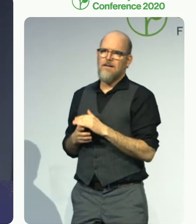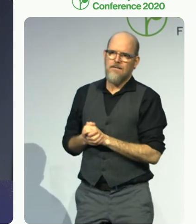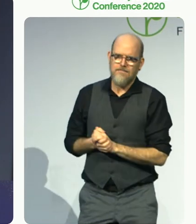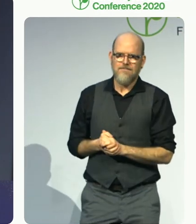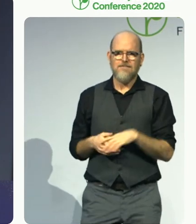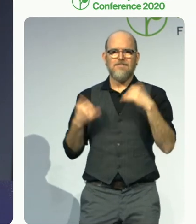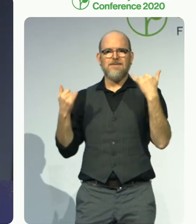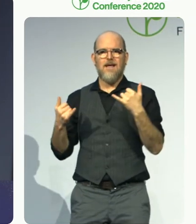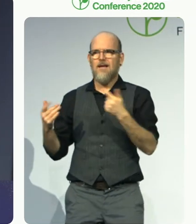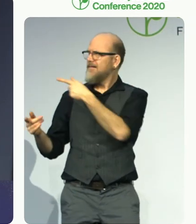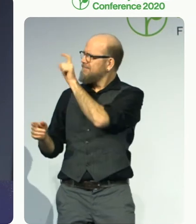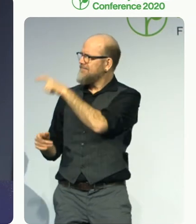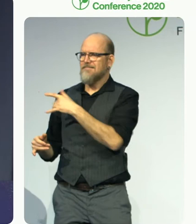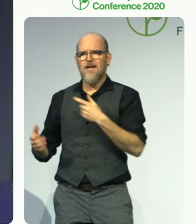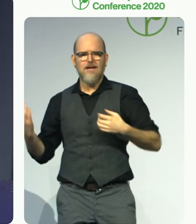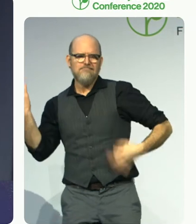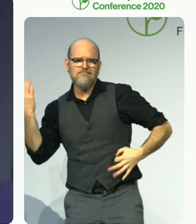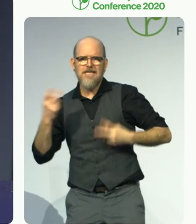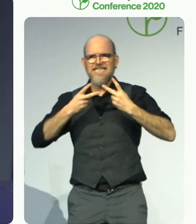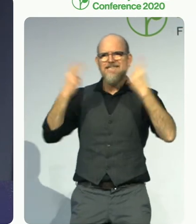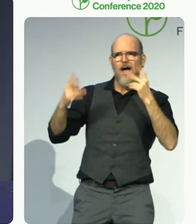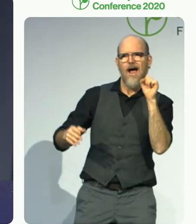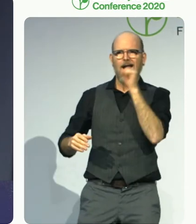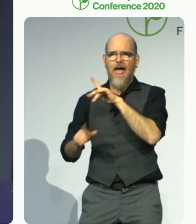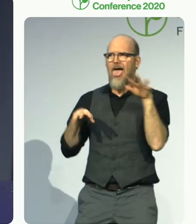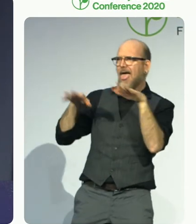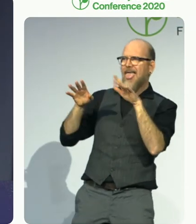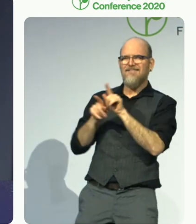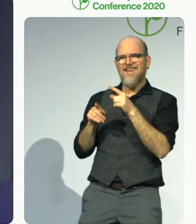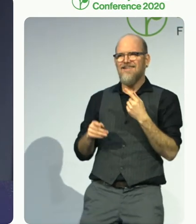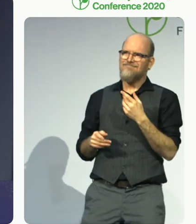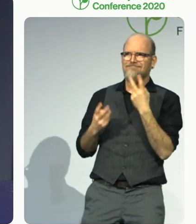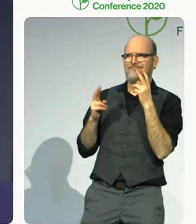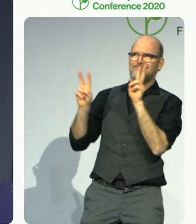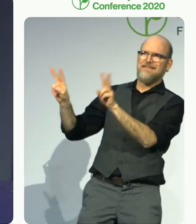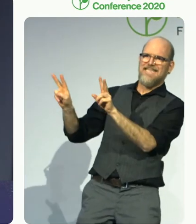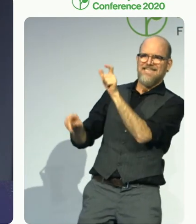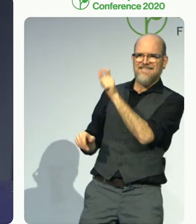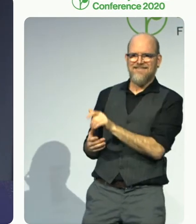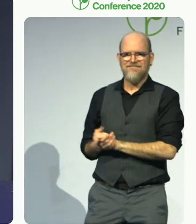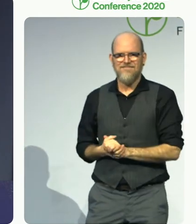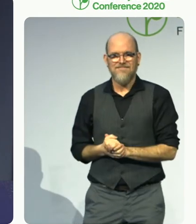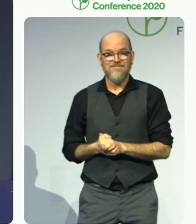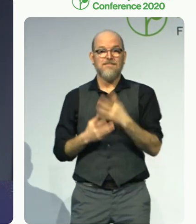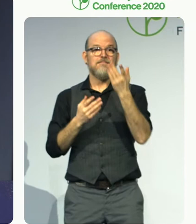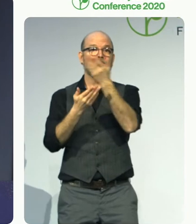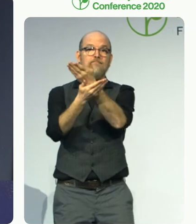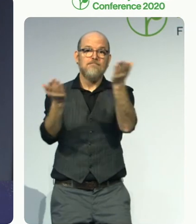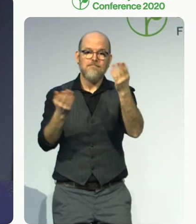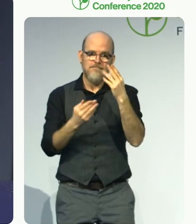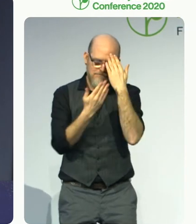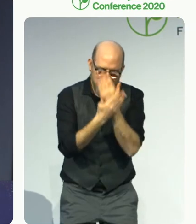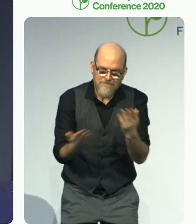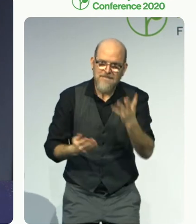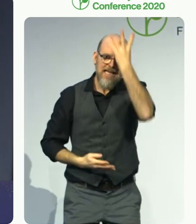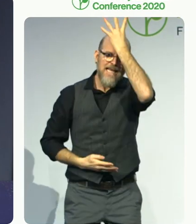Your Royal Highness, Mr. President of the Austrian Parliament, your excellencies, ladies